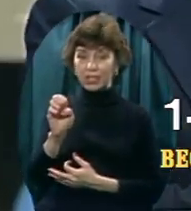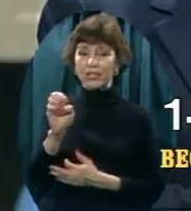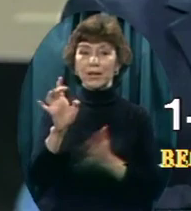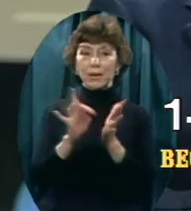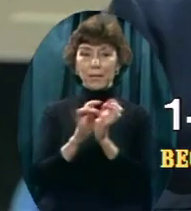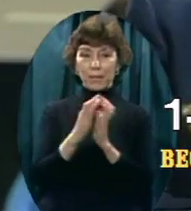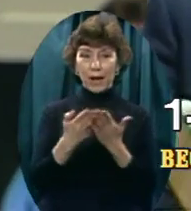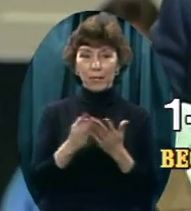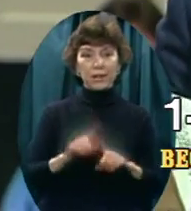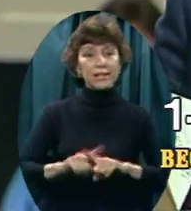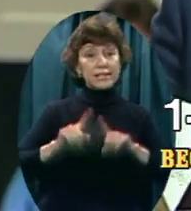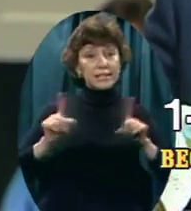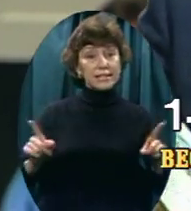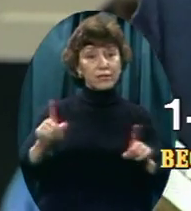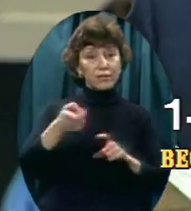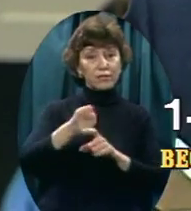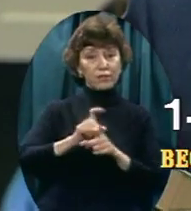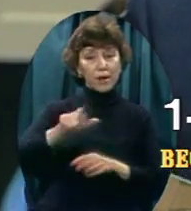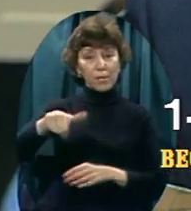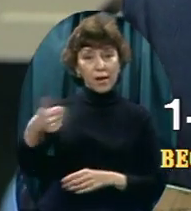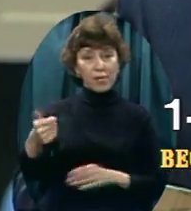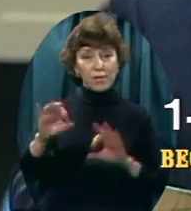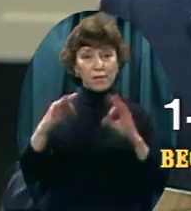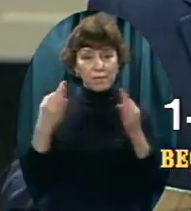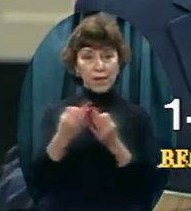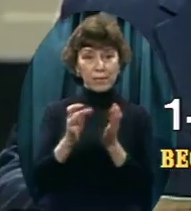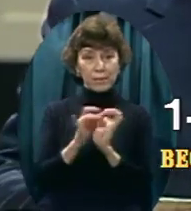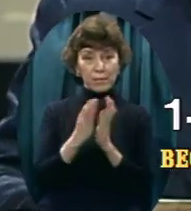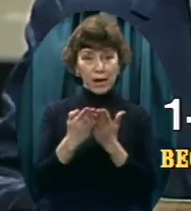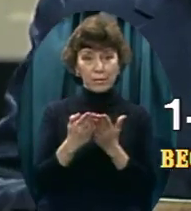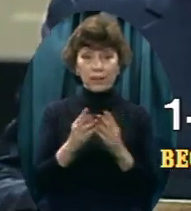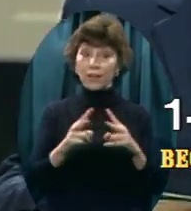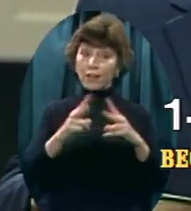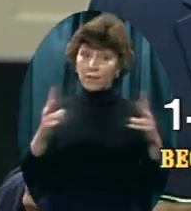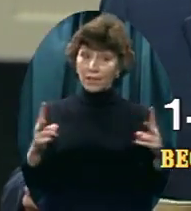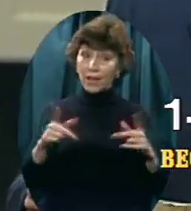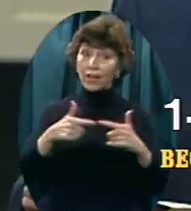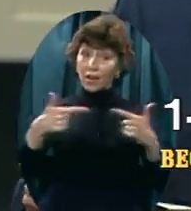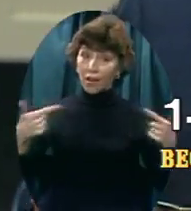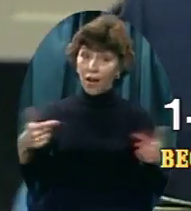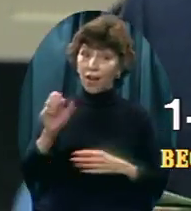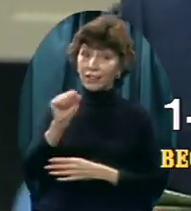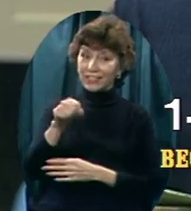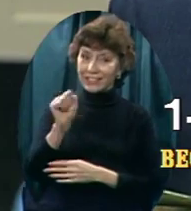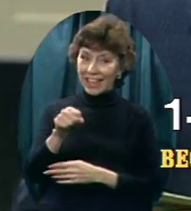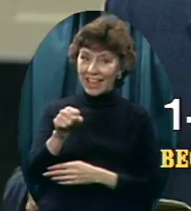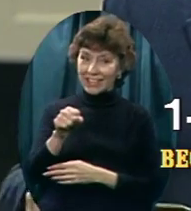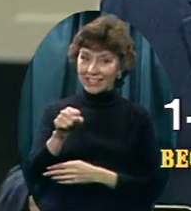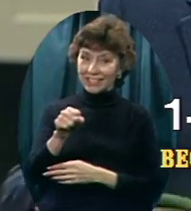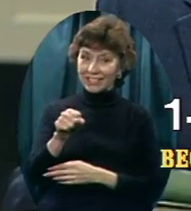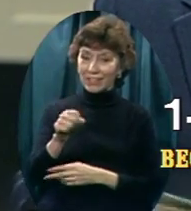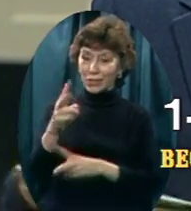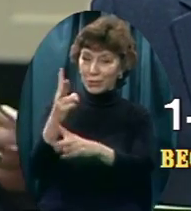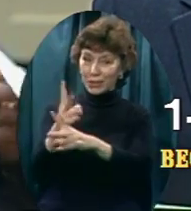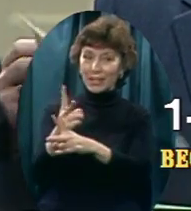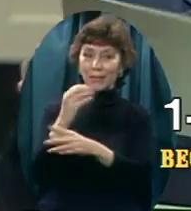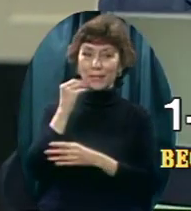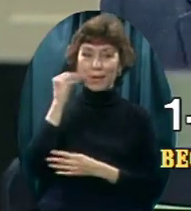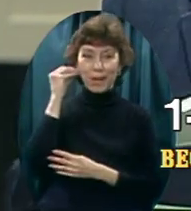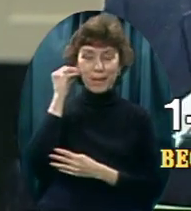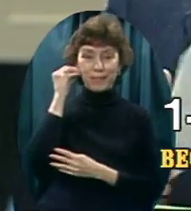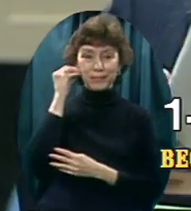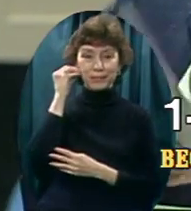from many family Bibles, like most of them. very large, too heavy to take to church with you. But inside, there